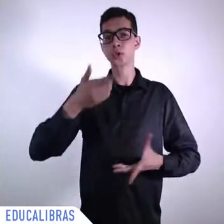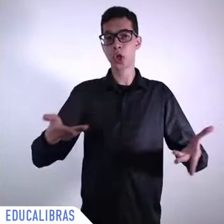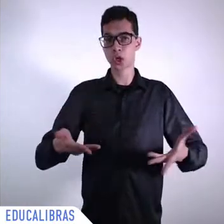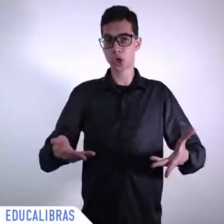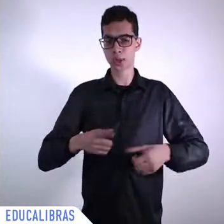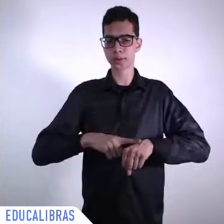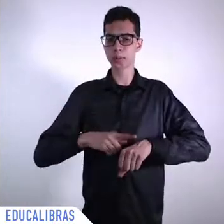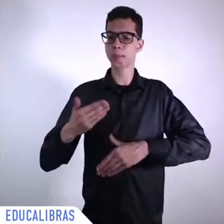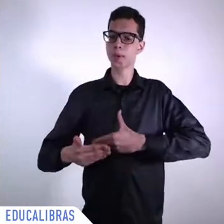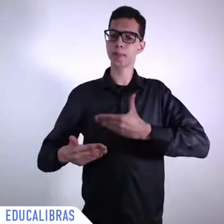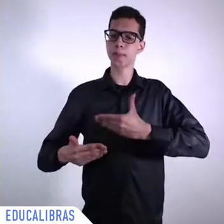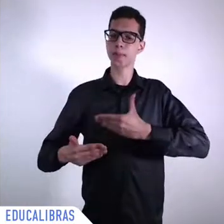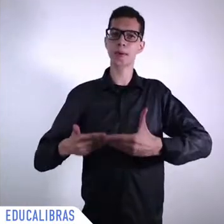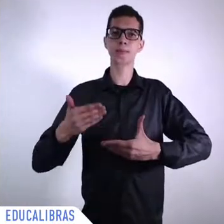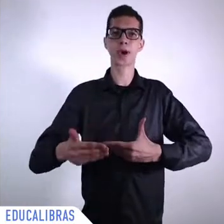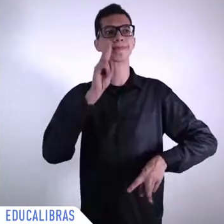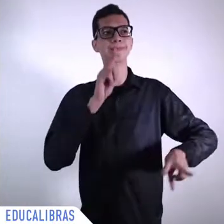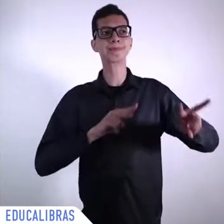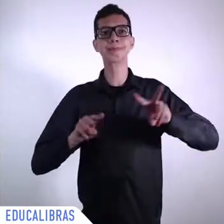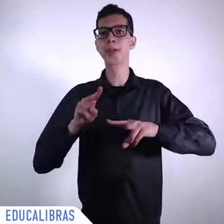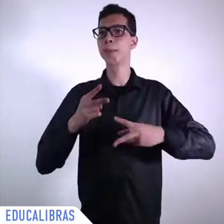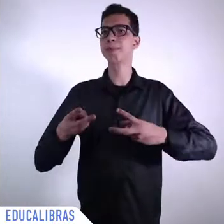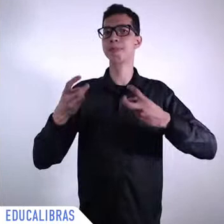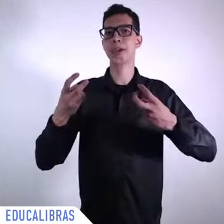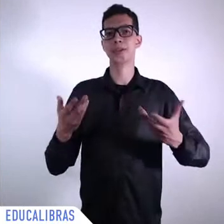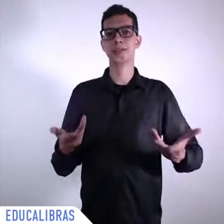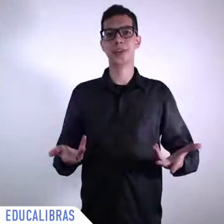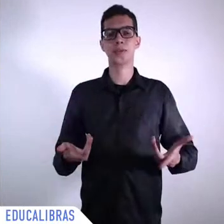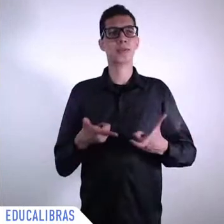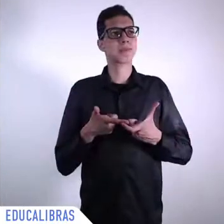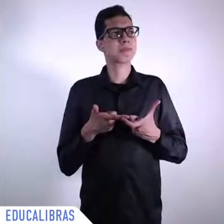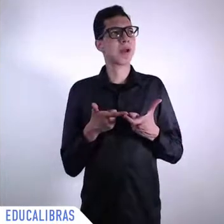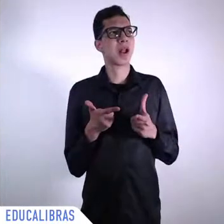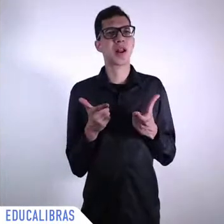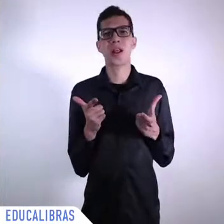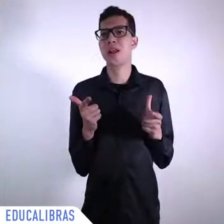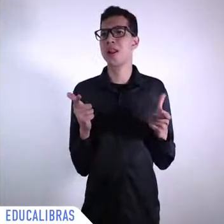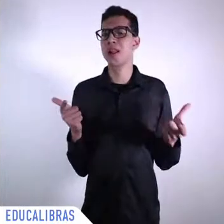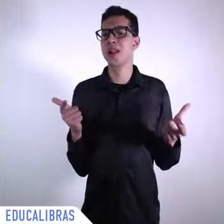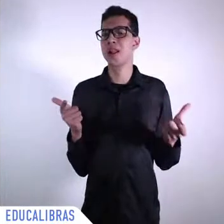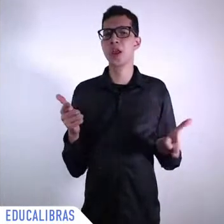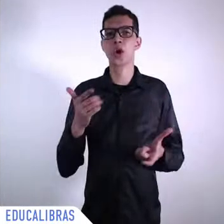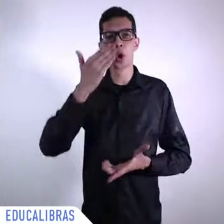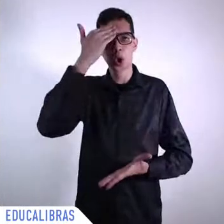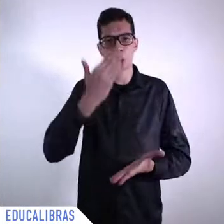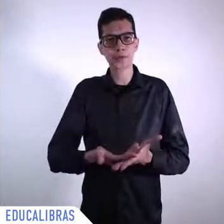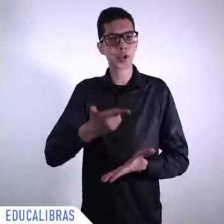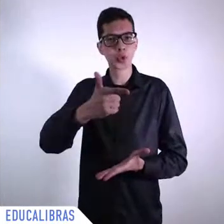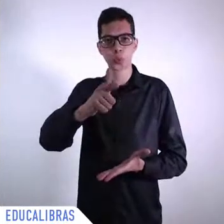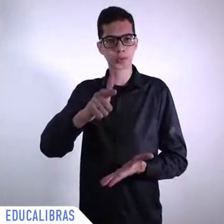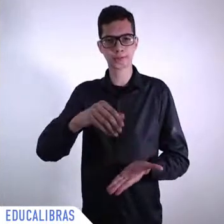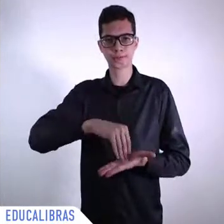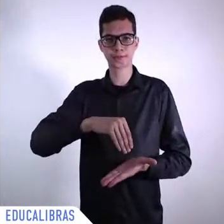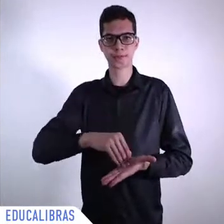even sometimes on science which might seem to be totally